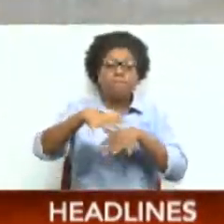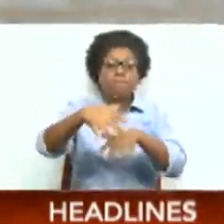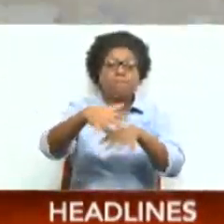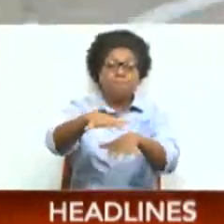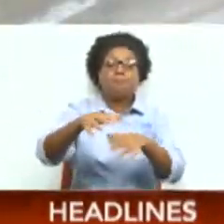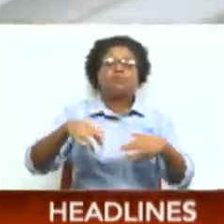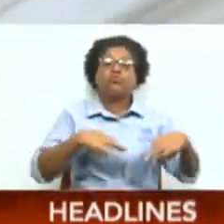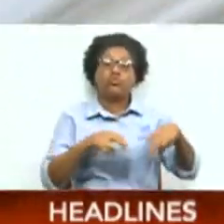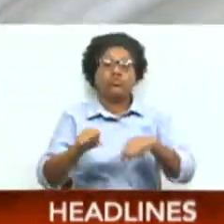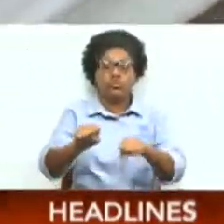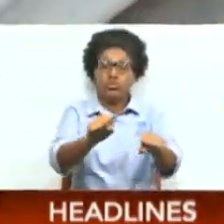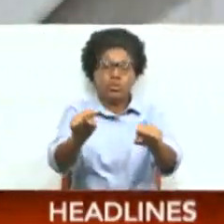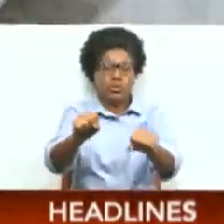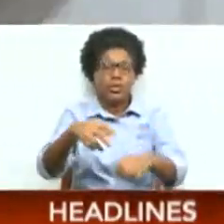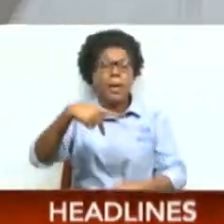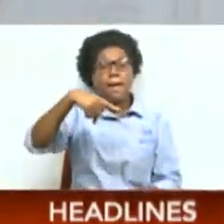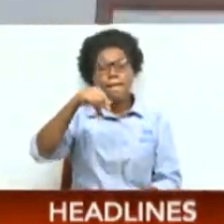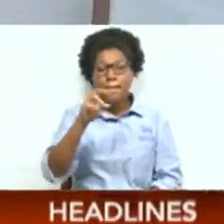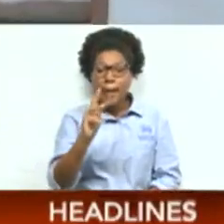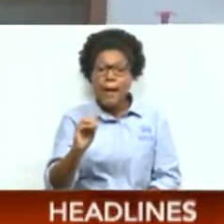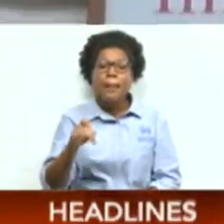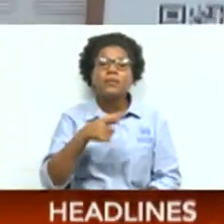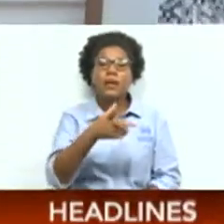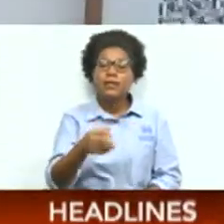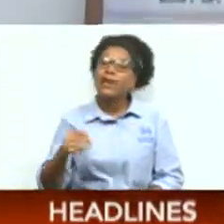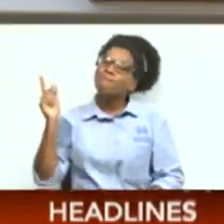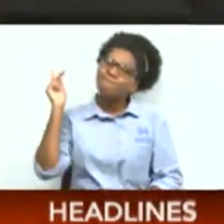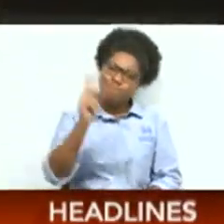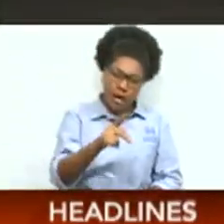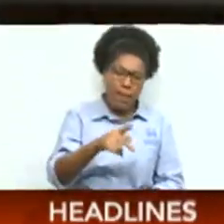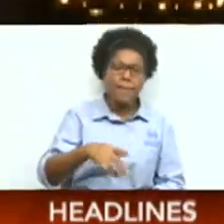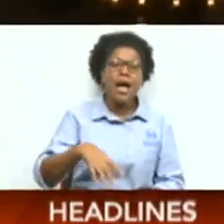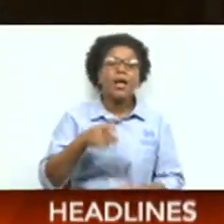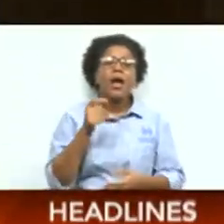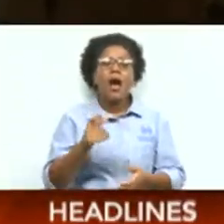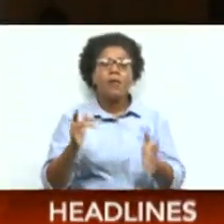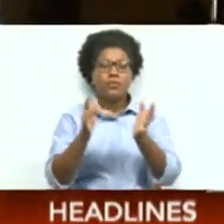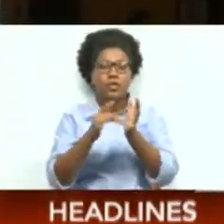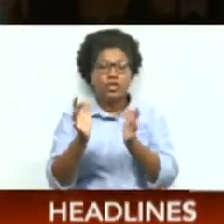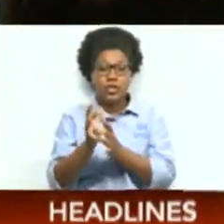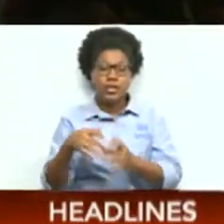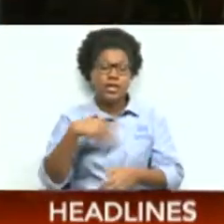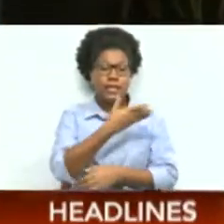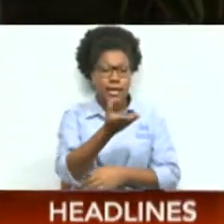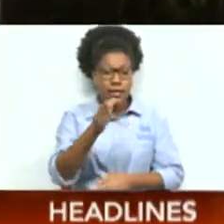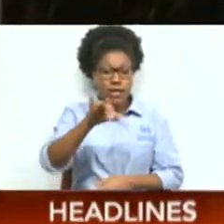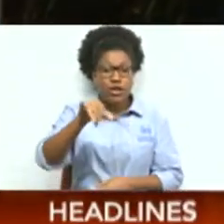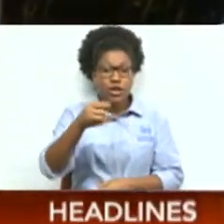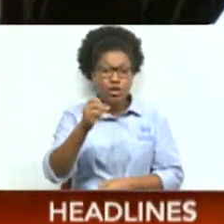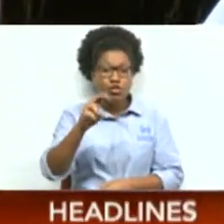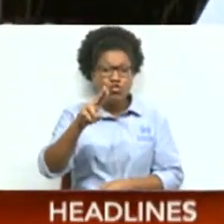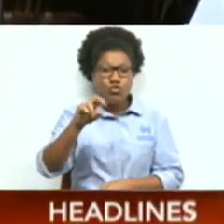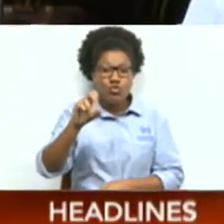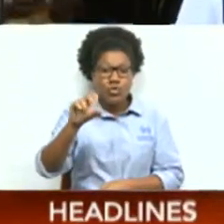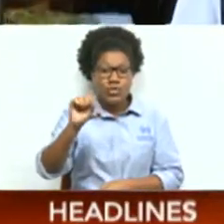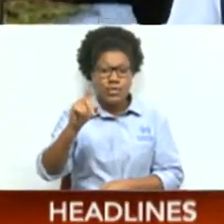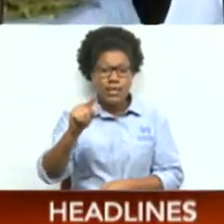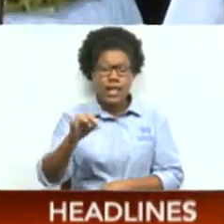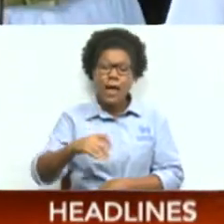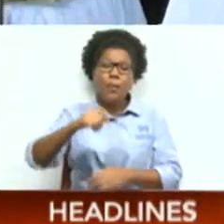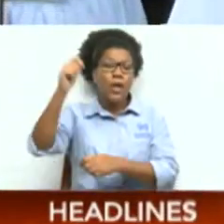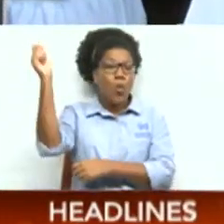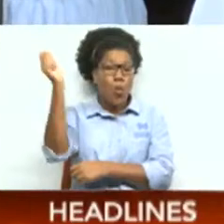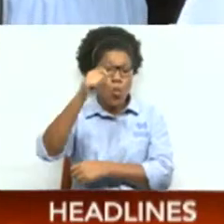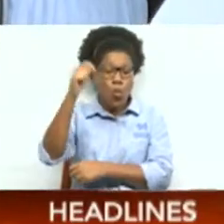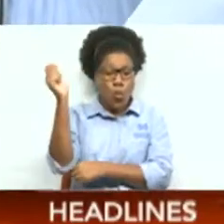Palm Sunday commemorates the triumphant return of Jesus into Jerusalem where crowds of people waved palm branches